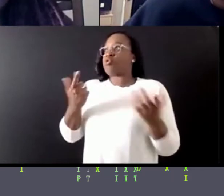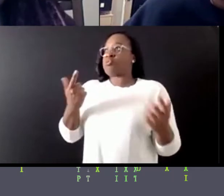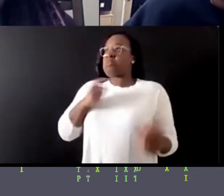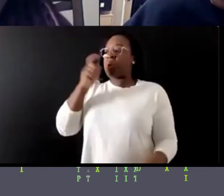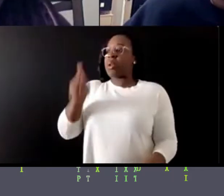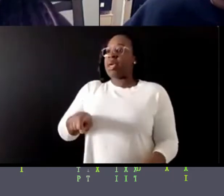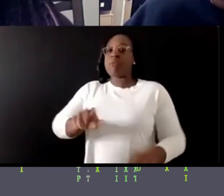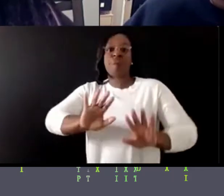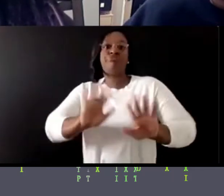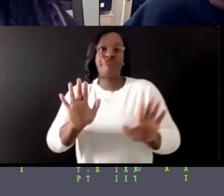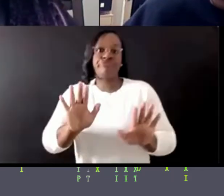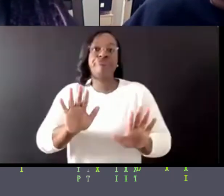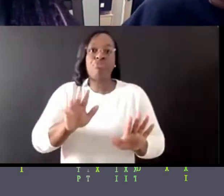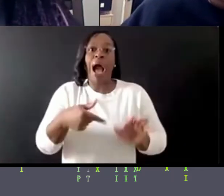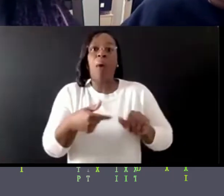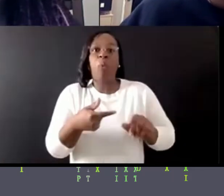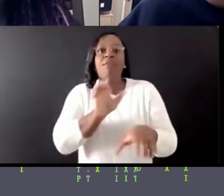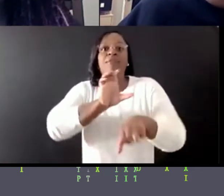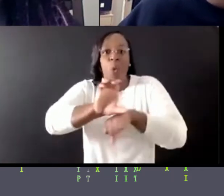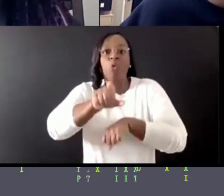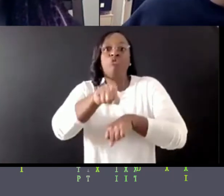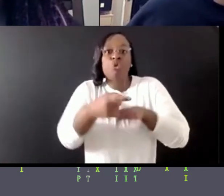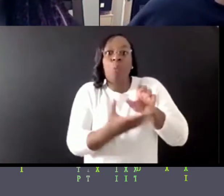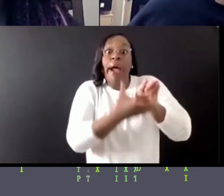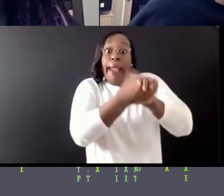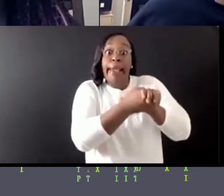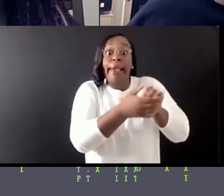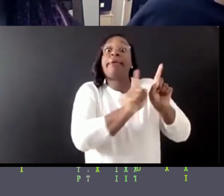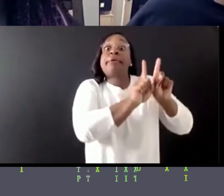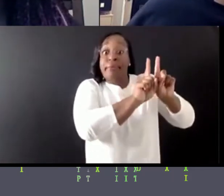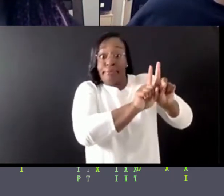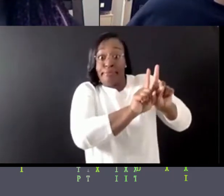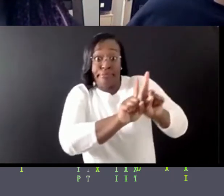needs somebody, right? Like, and, um,